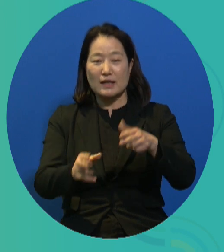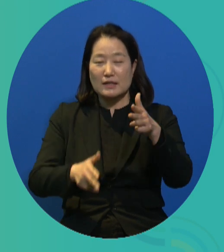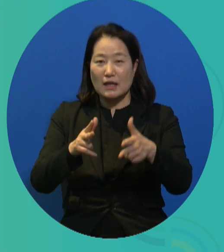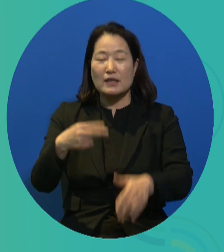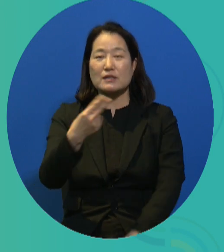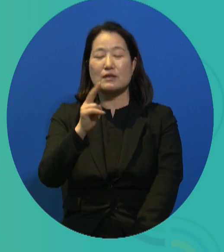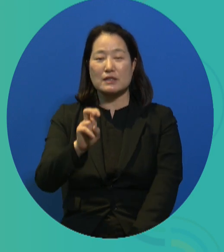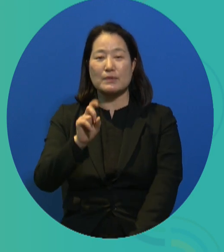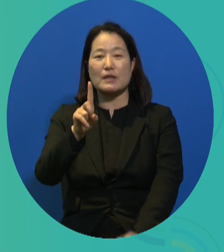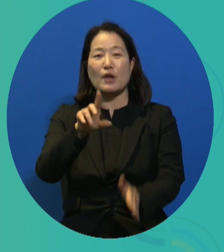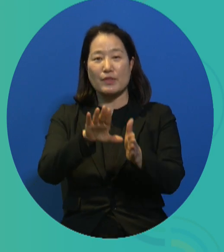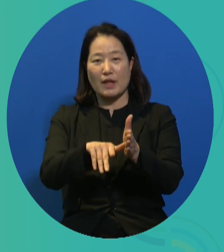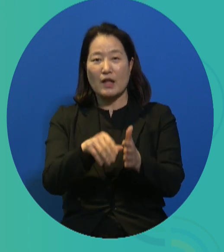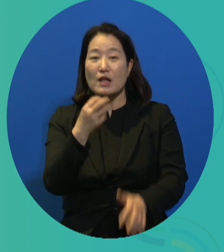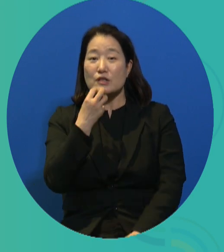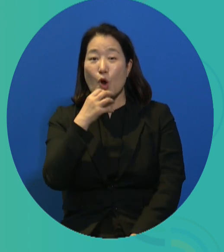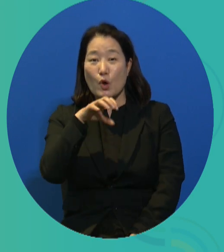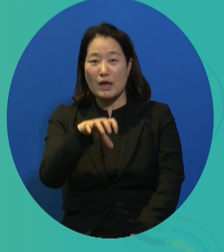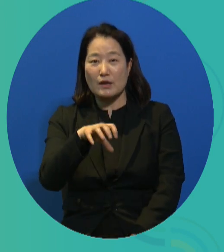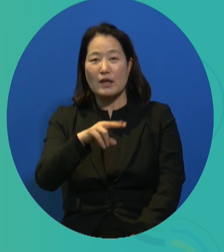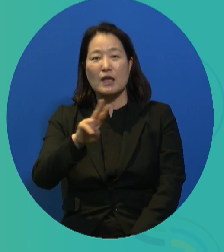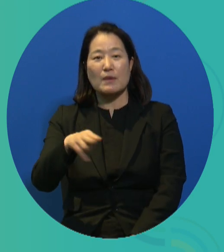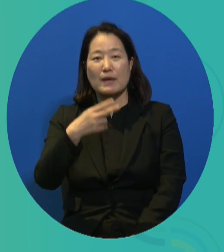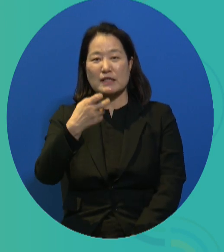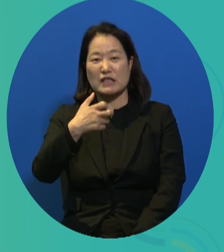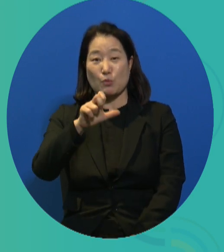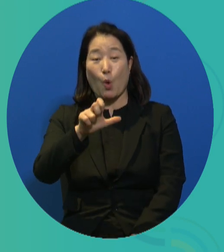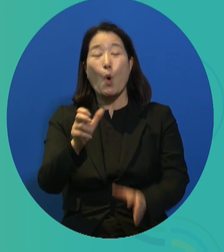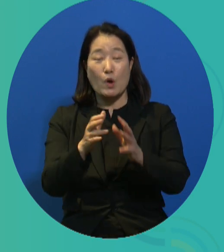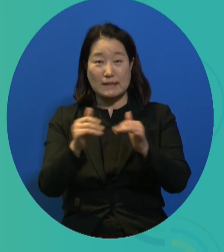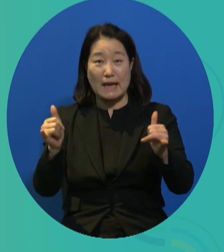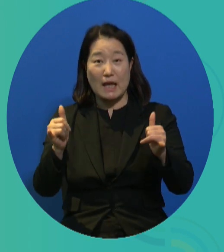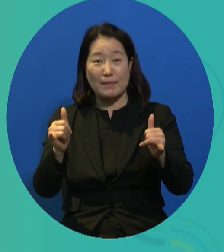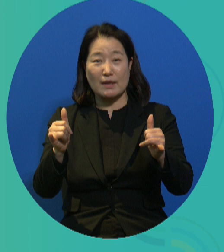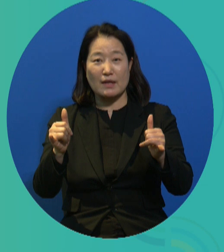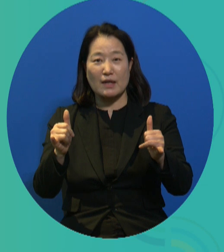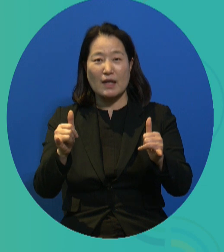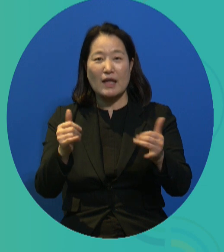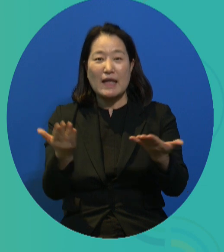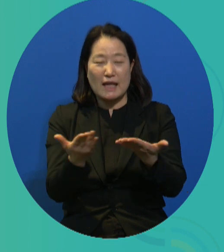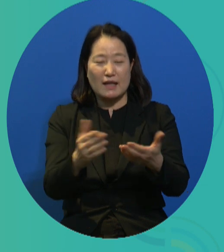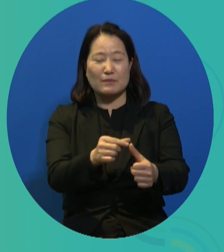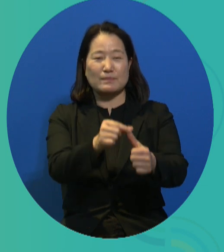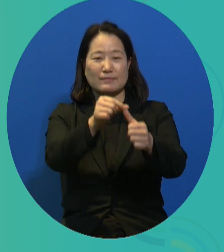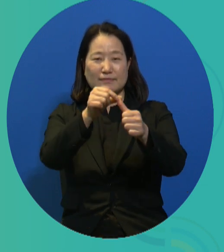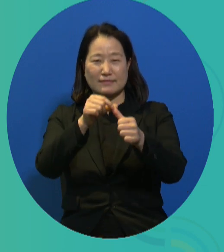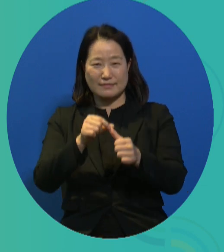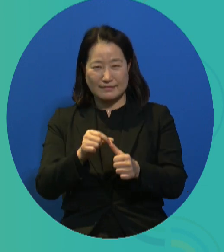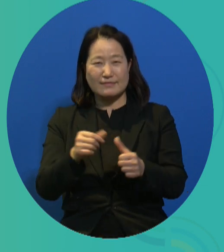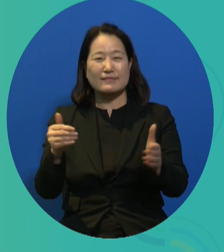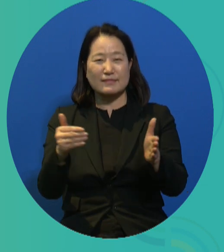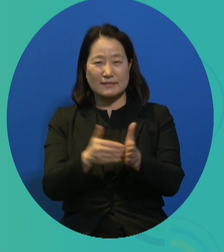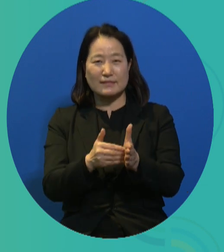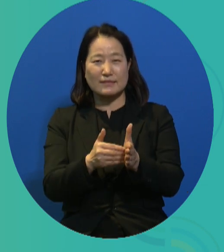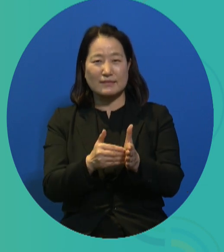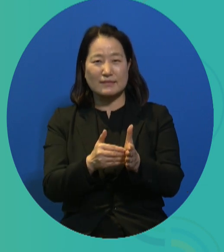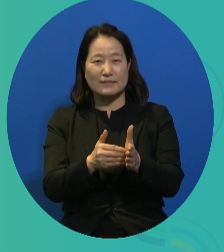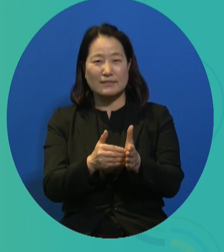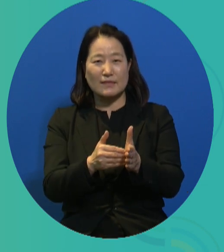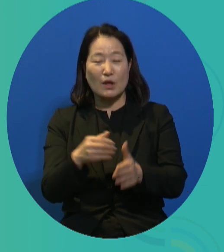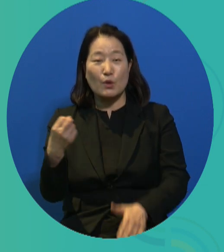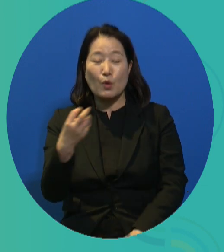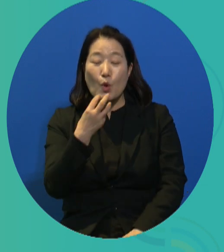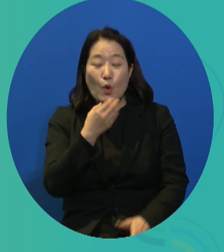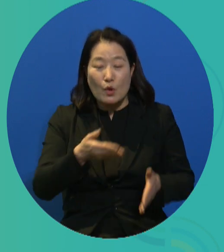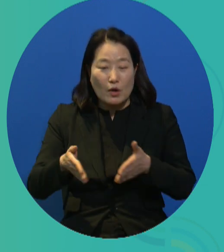So in 2021, 275 severely disabled persons were hired by Seoul